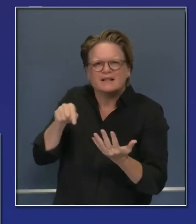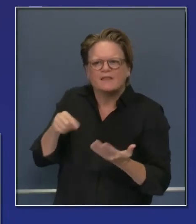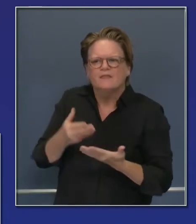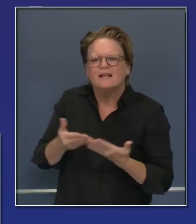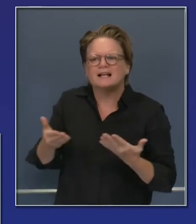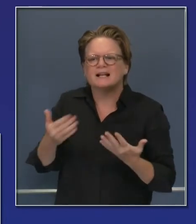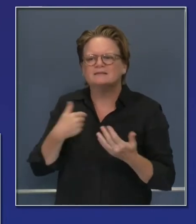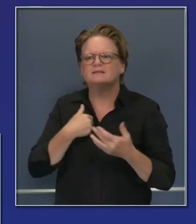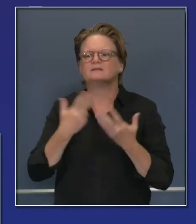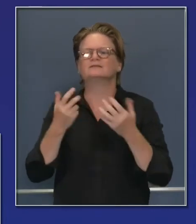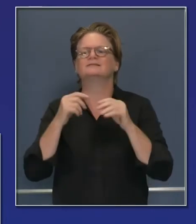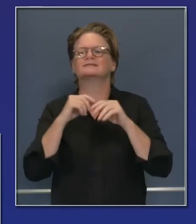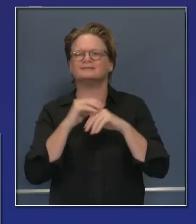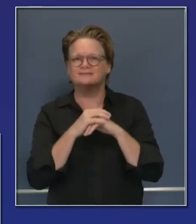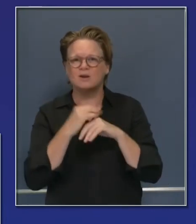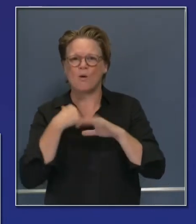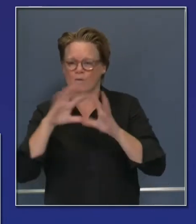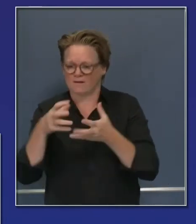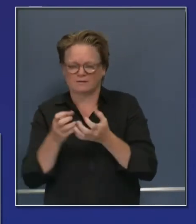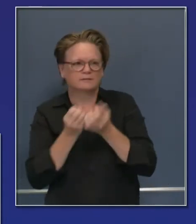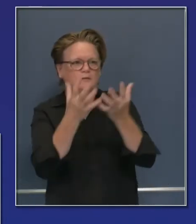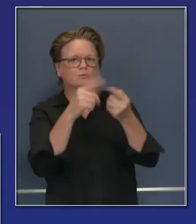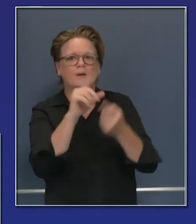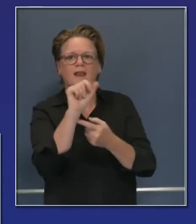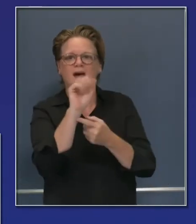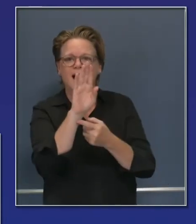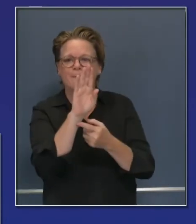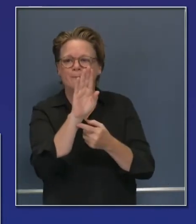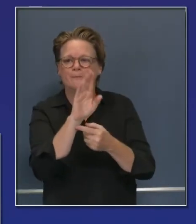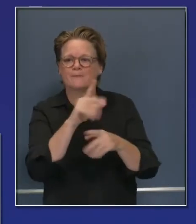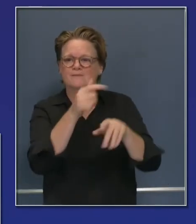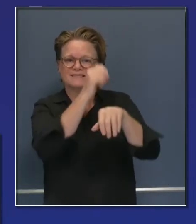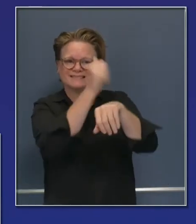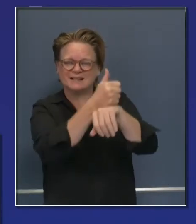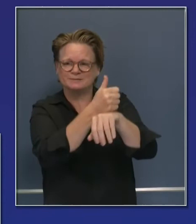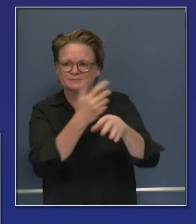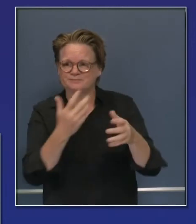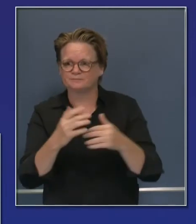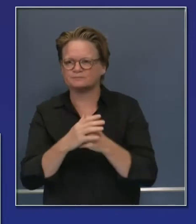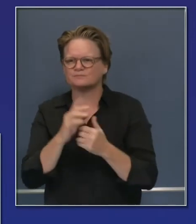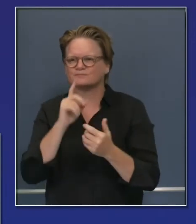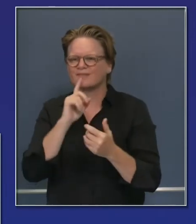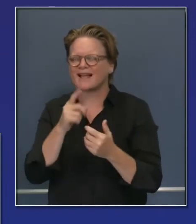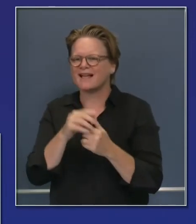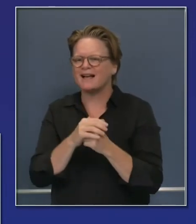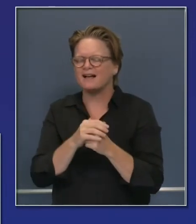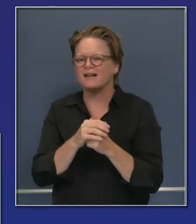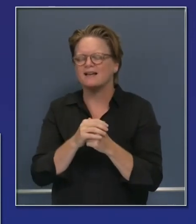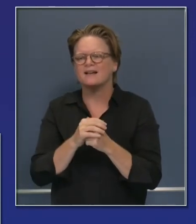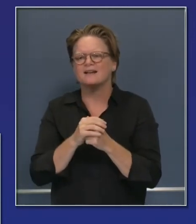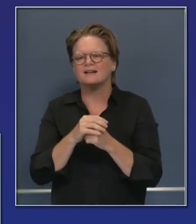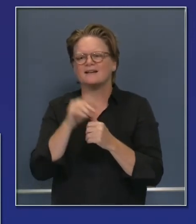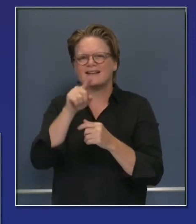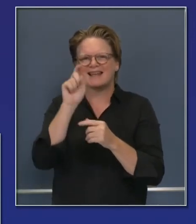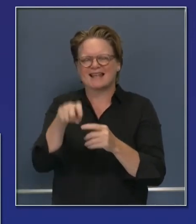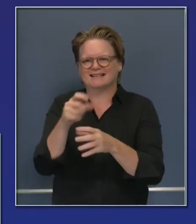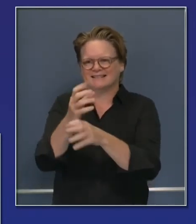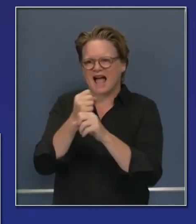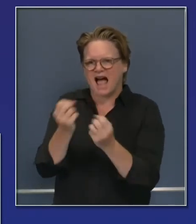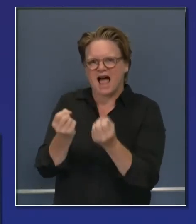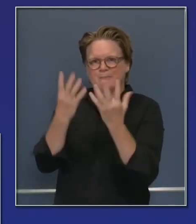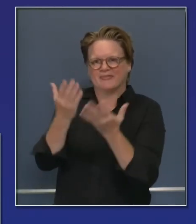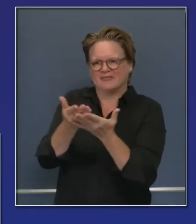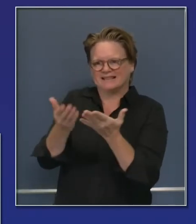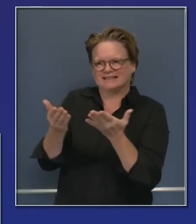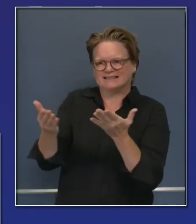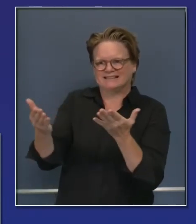working with partners across the state to get those set up, but really getting those swabs in the right quantity and number so they're not a rate-limiting step is